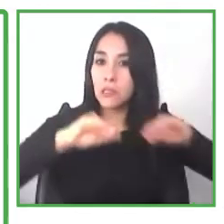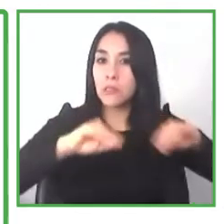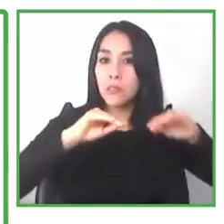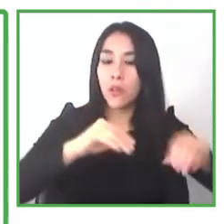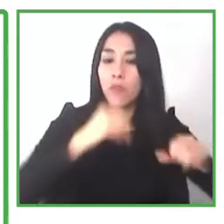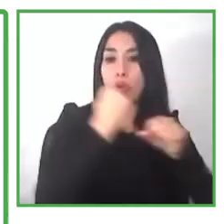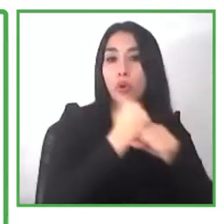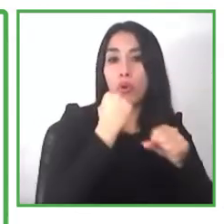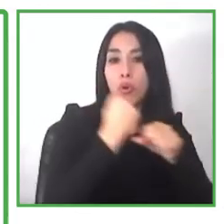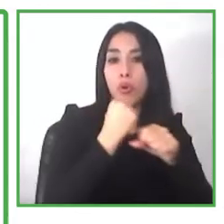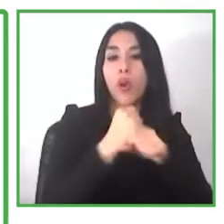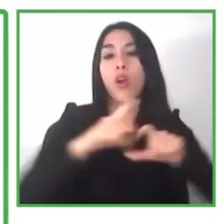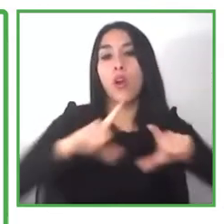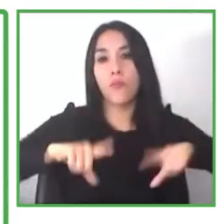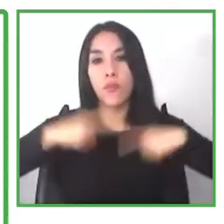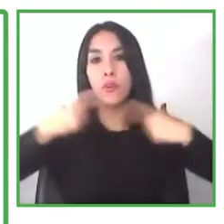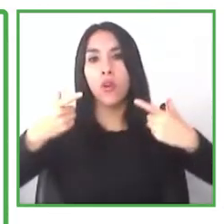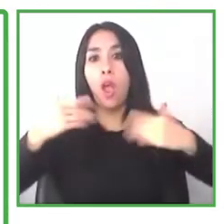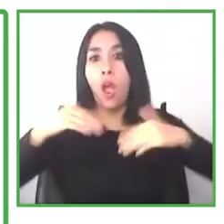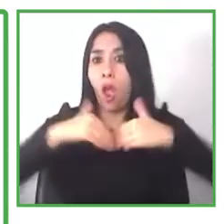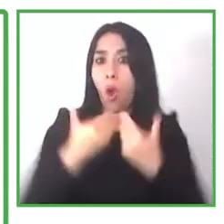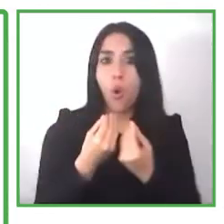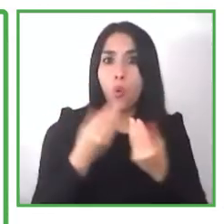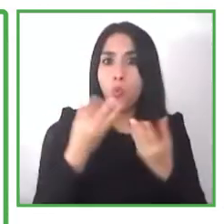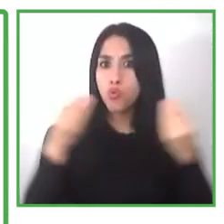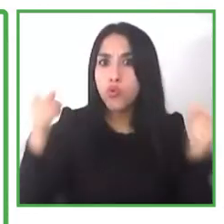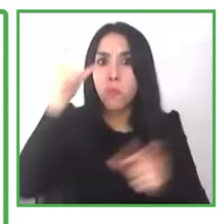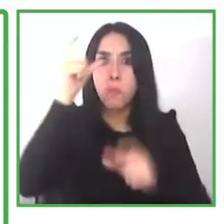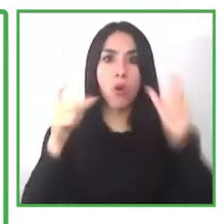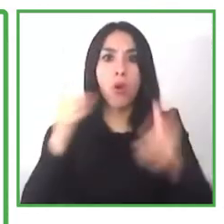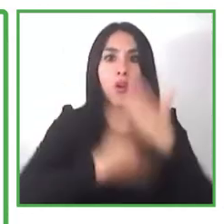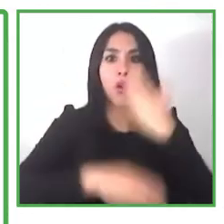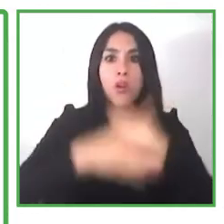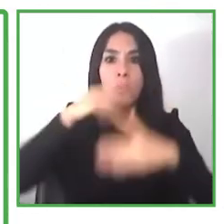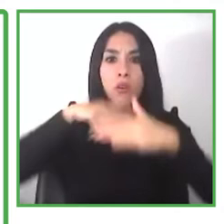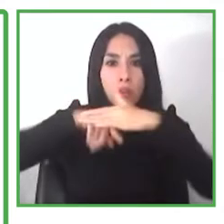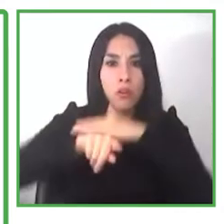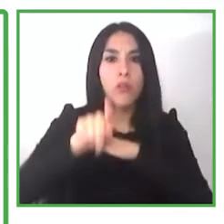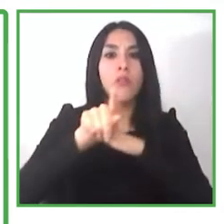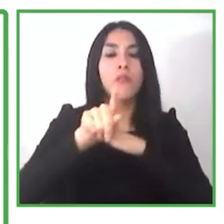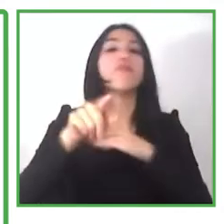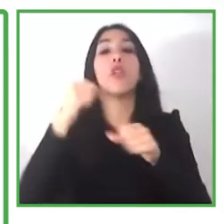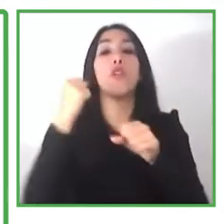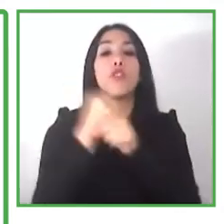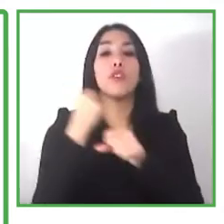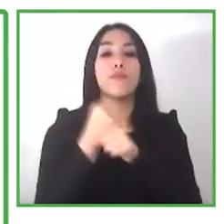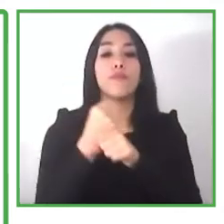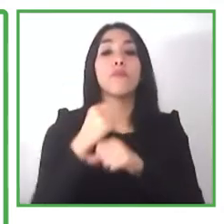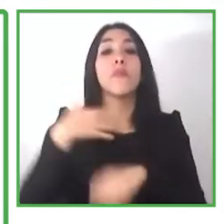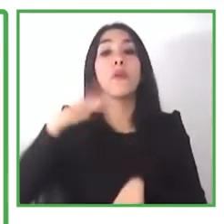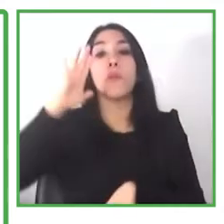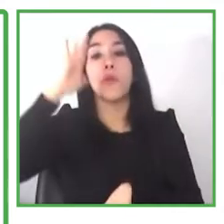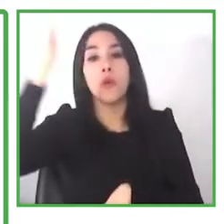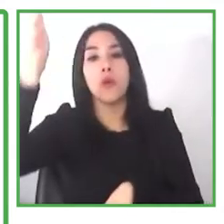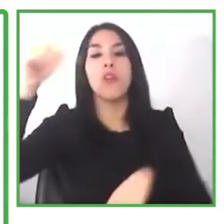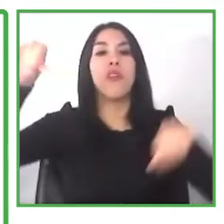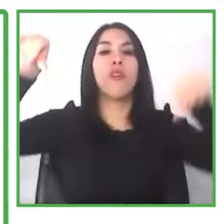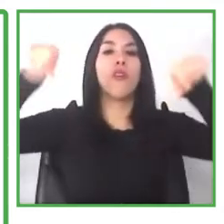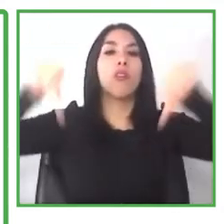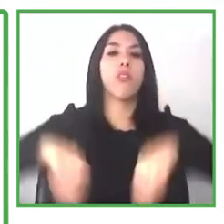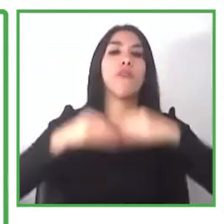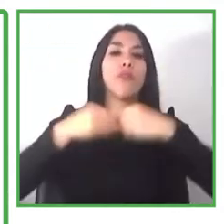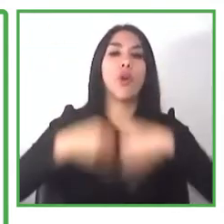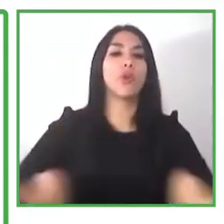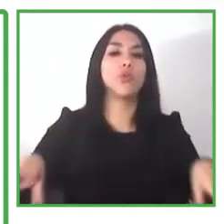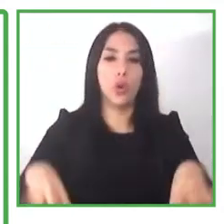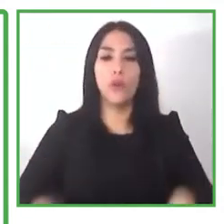workspace and then they fail because they don't know what's required of them in terms of understanding